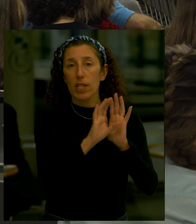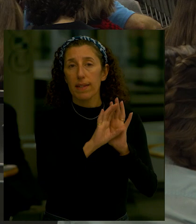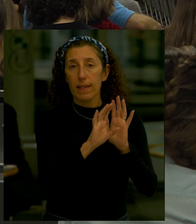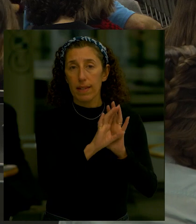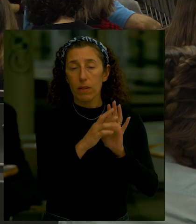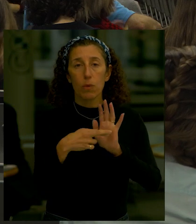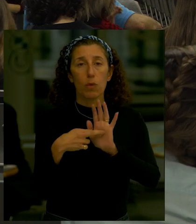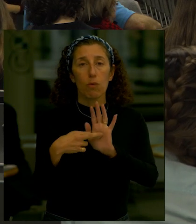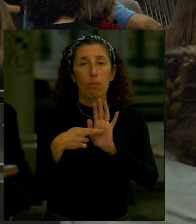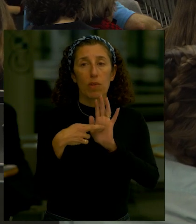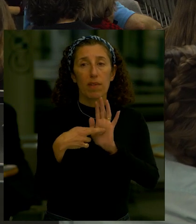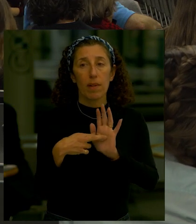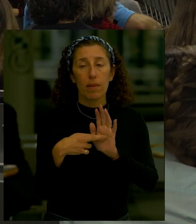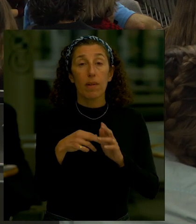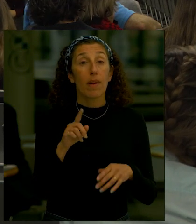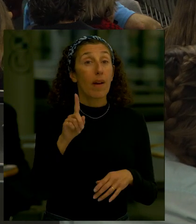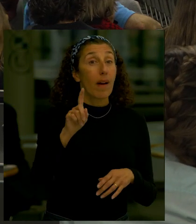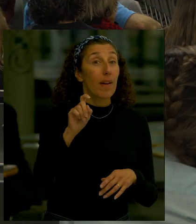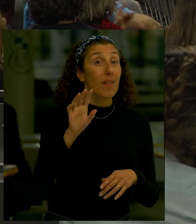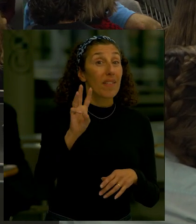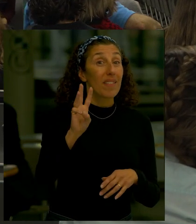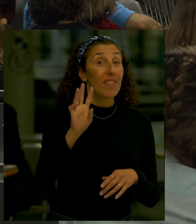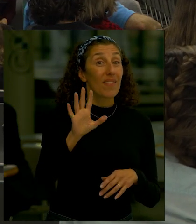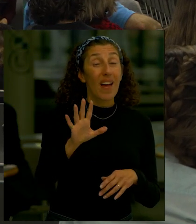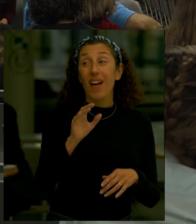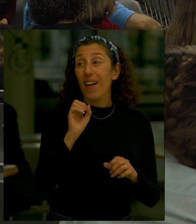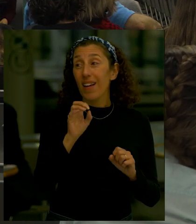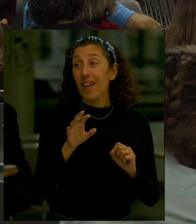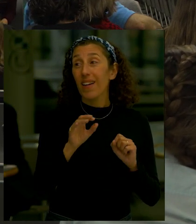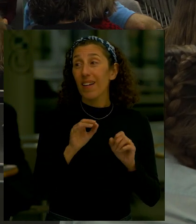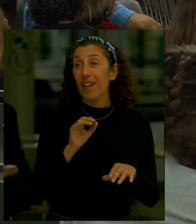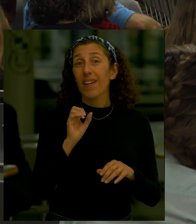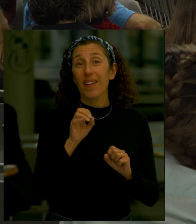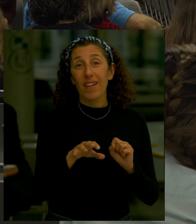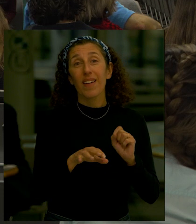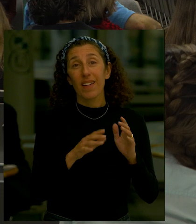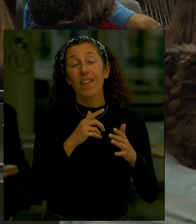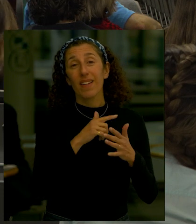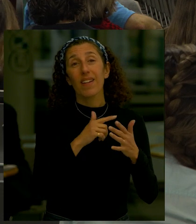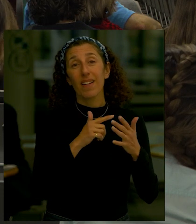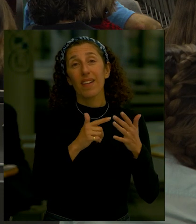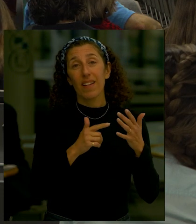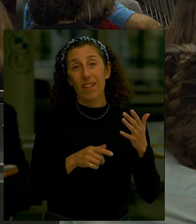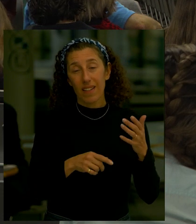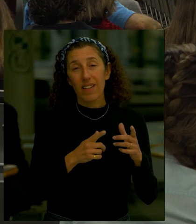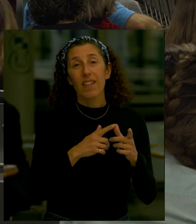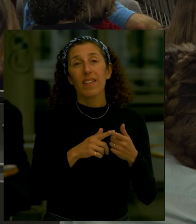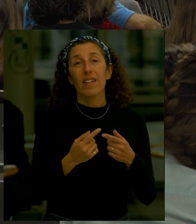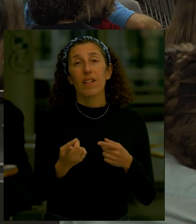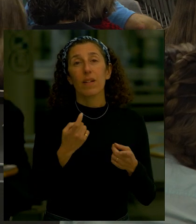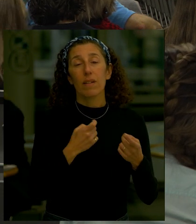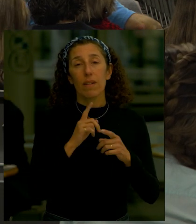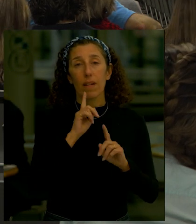I actually have about 165 slides so I'm going to try to move through them fairly quickly so that we can get to some Q&A here and then